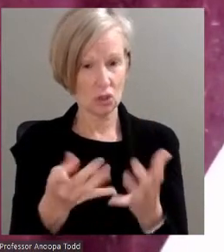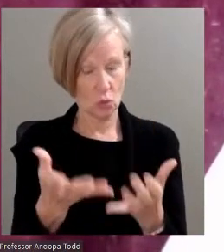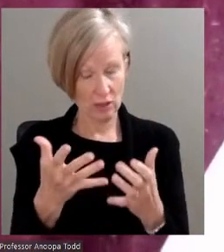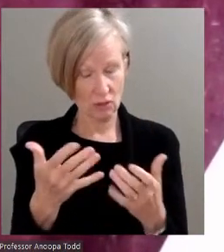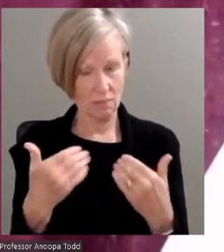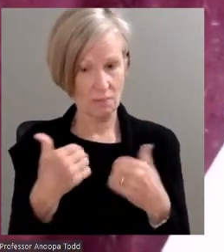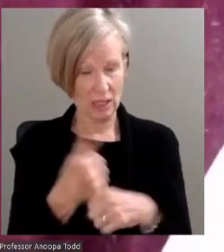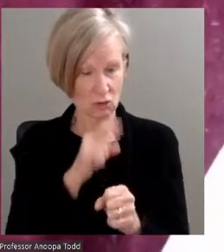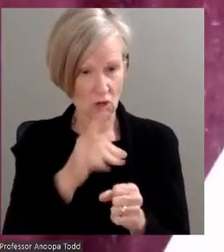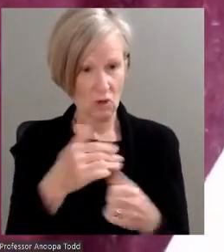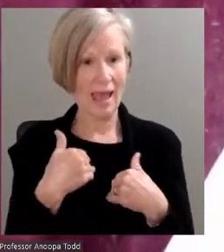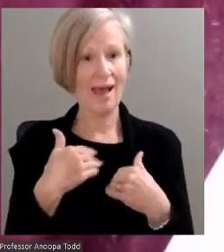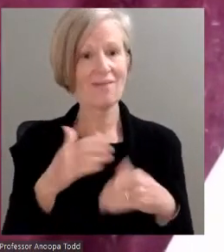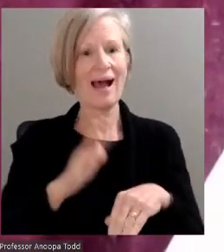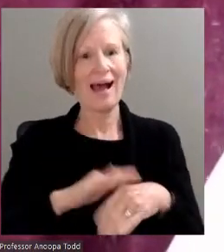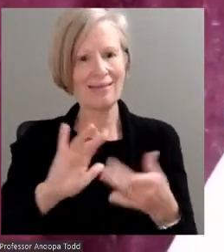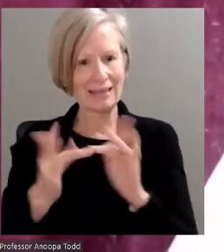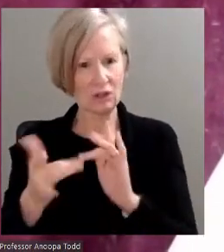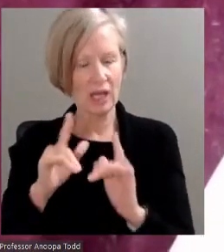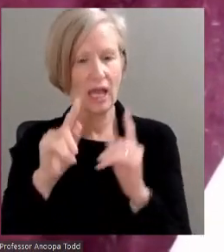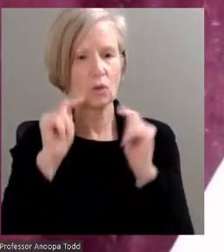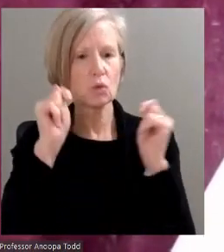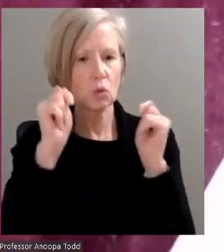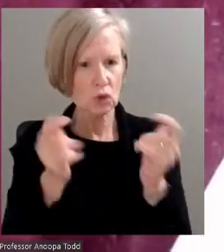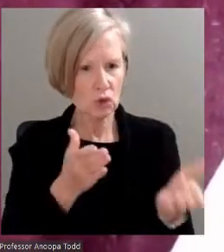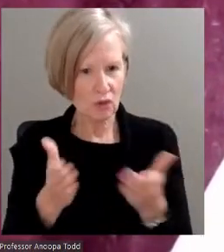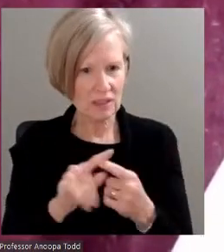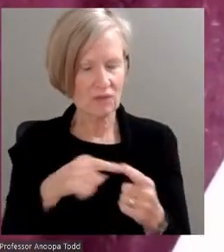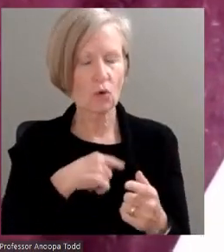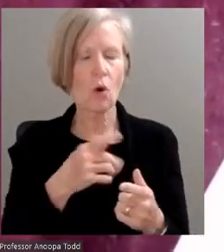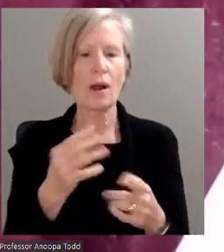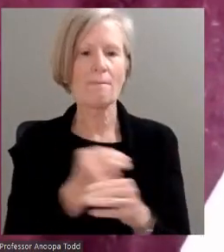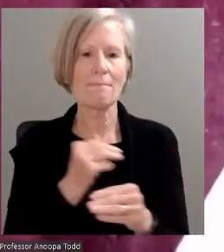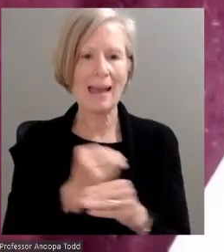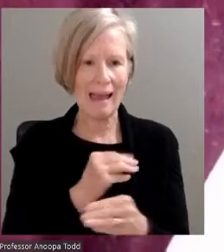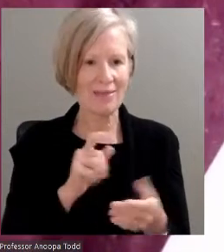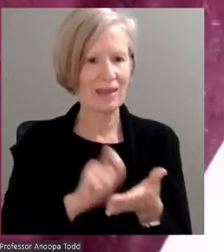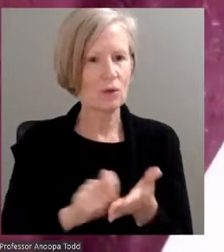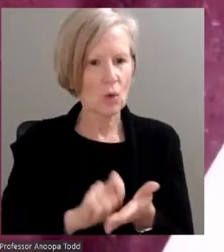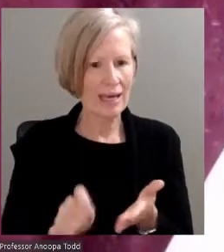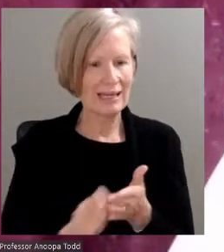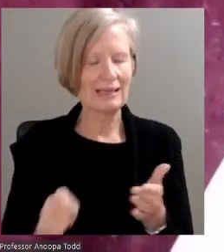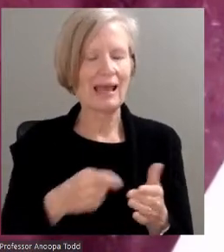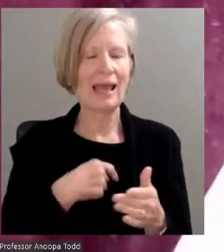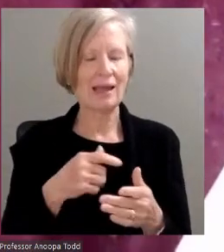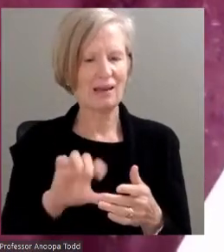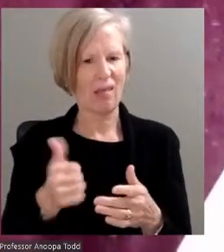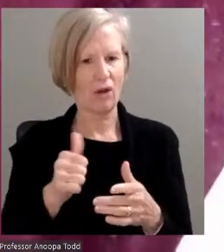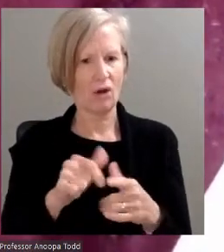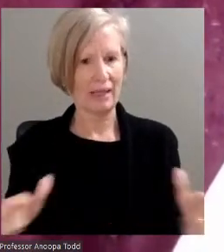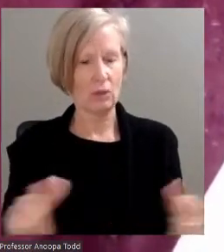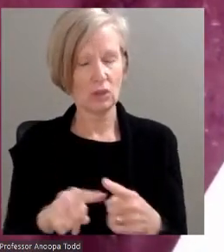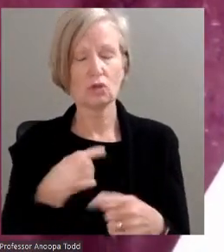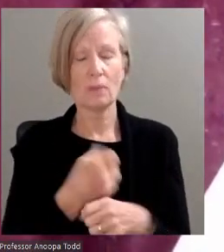online tutor services available for students in math, writing, and foreign languages to ensure their ongoing success. In addition,